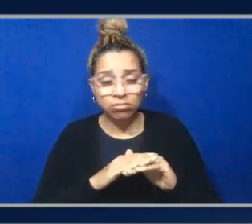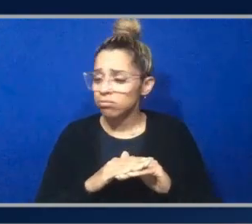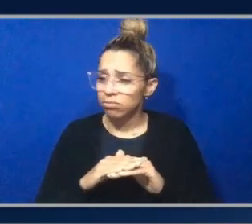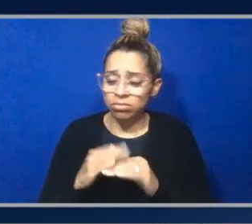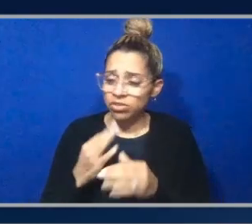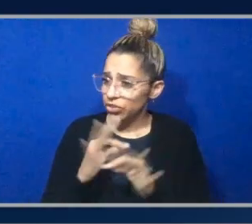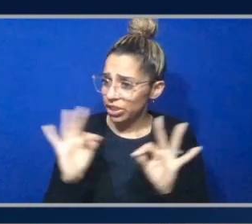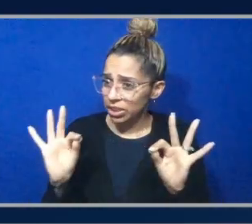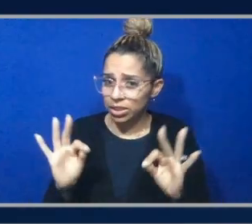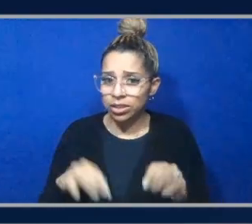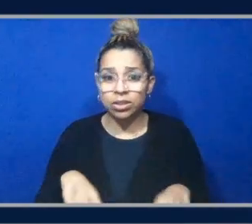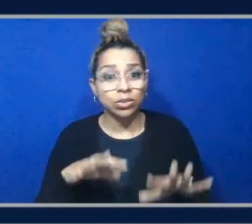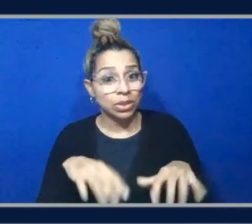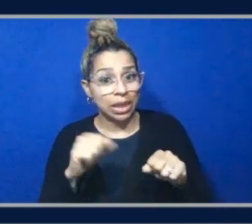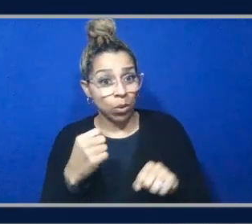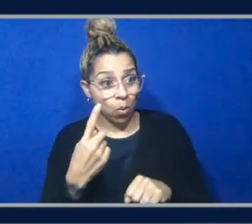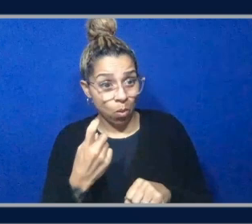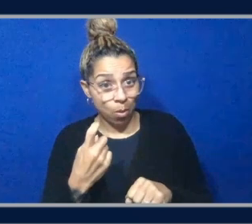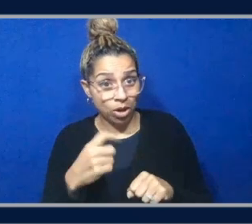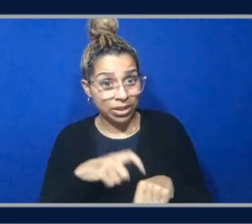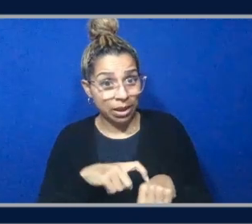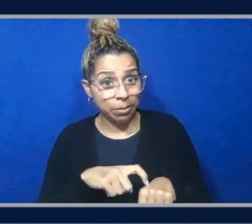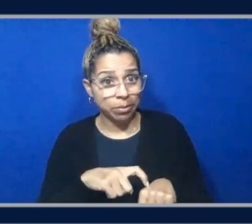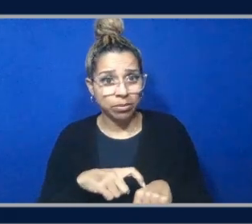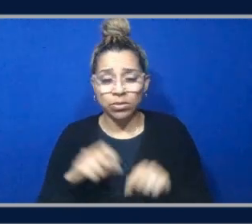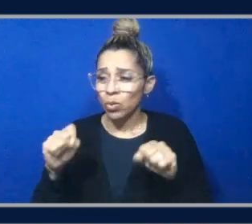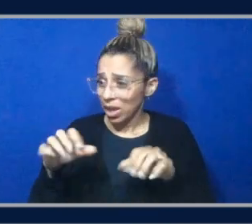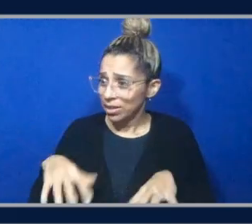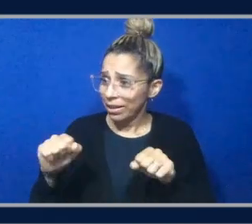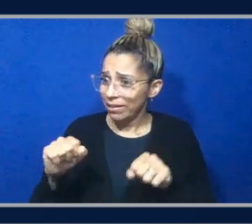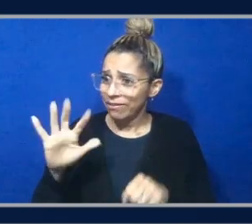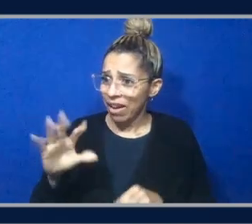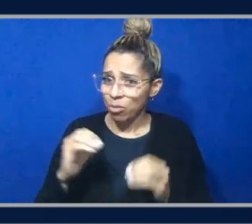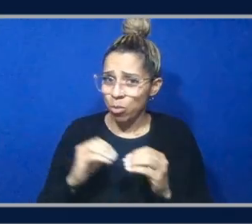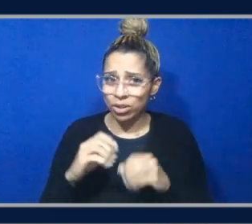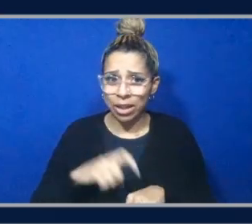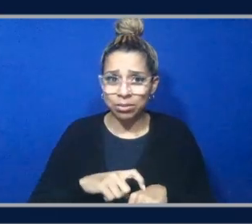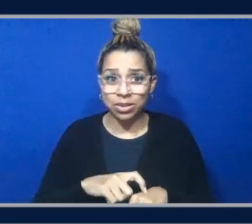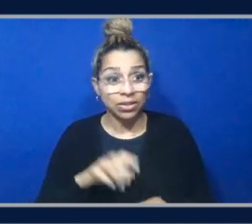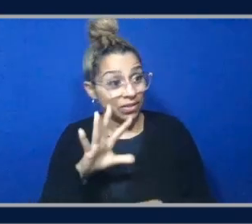time? Yeah. You can take it five more times. 50 more times? A hundred more times.